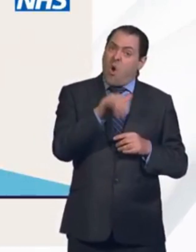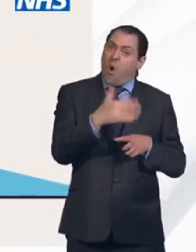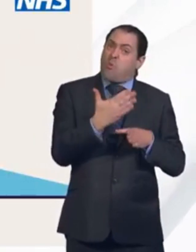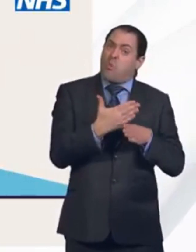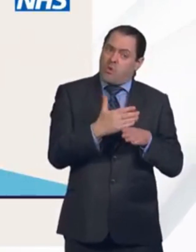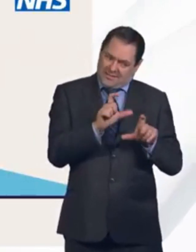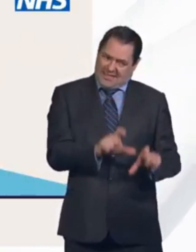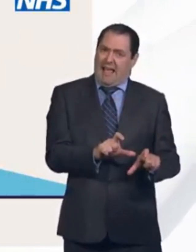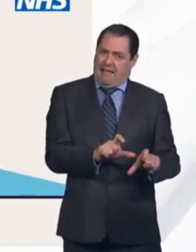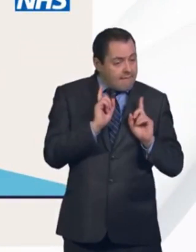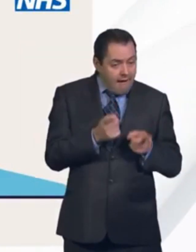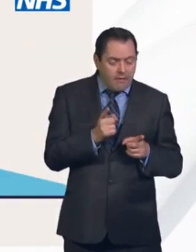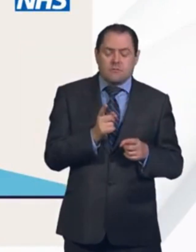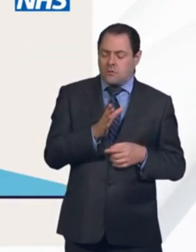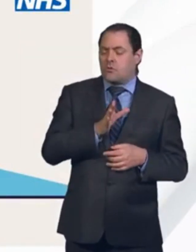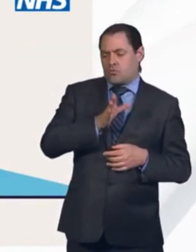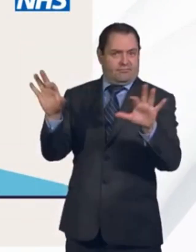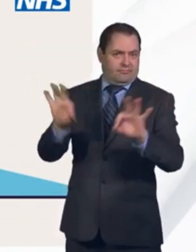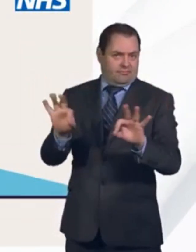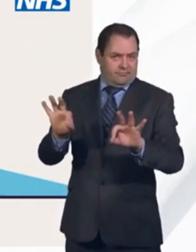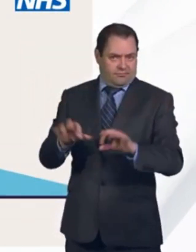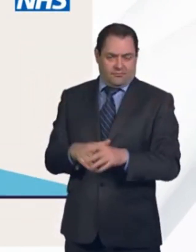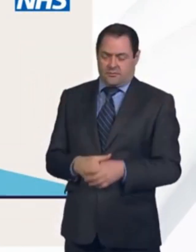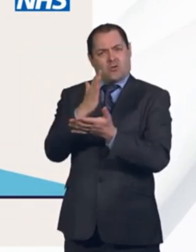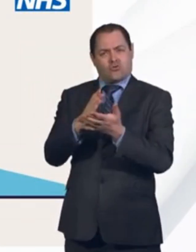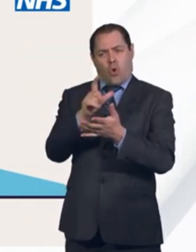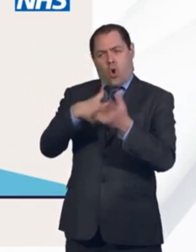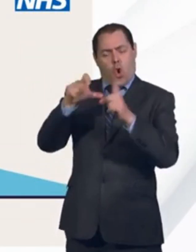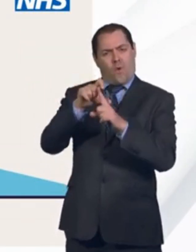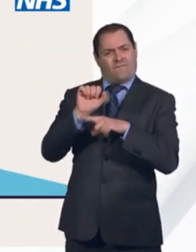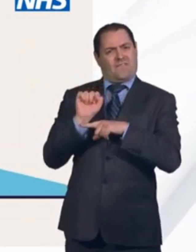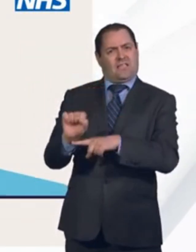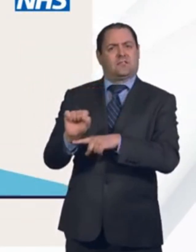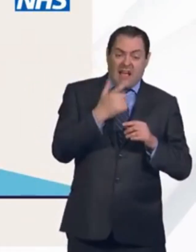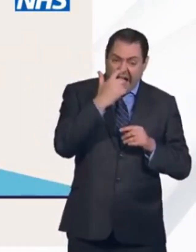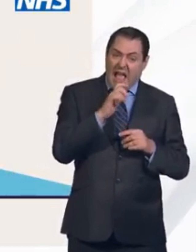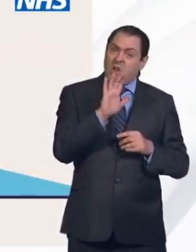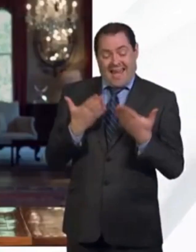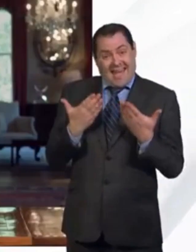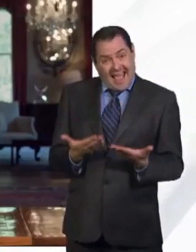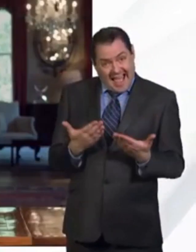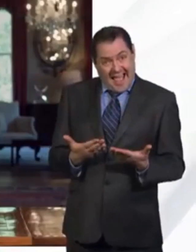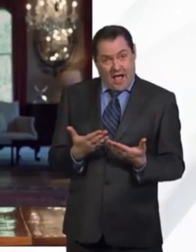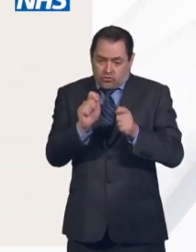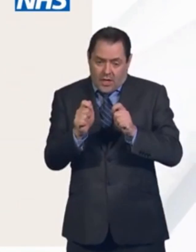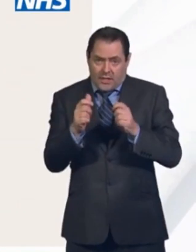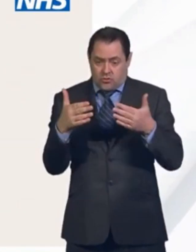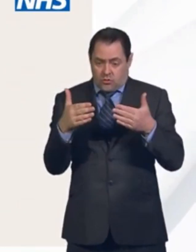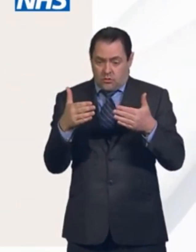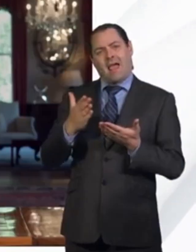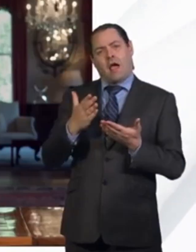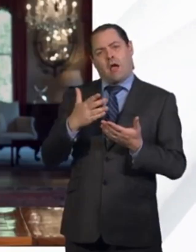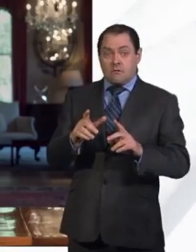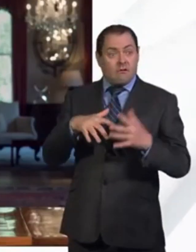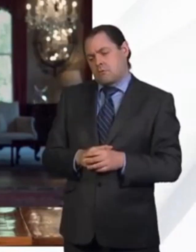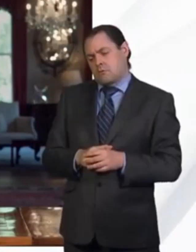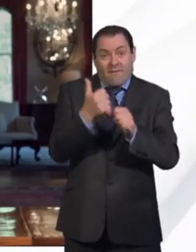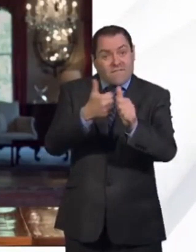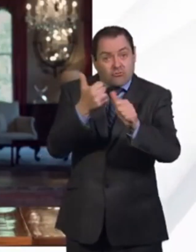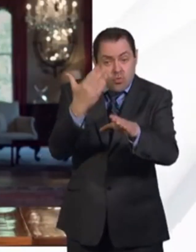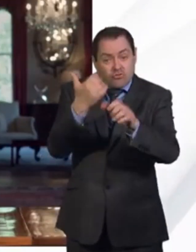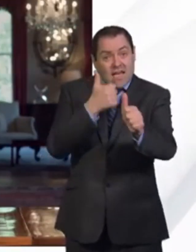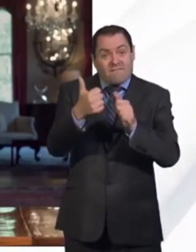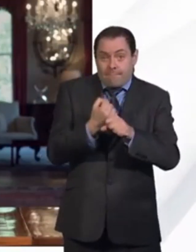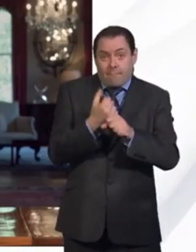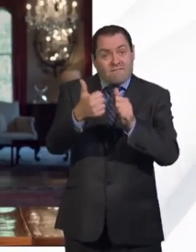but you should go to work if you work from home. If possible, when you do go to work, you should work from home. Do not fear the Reaper.